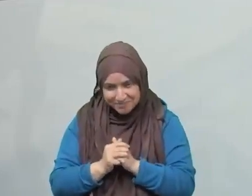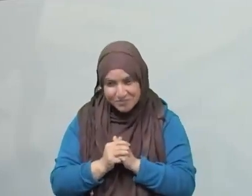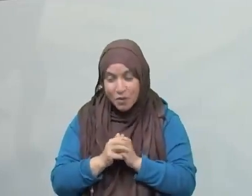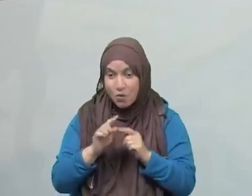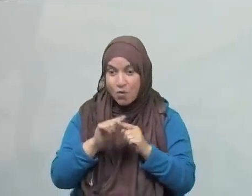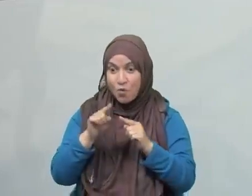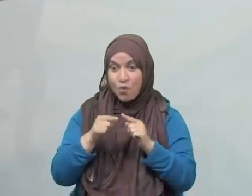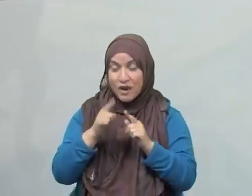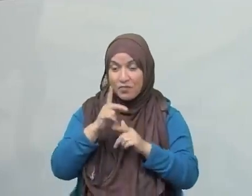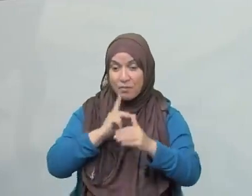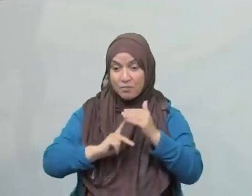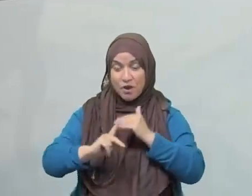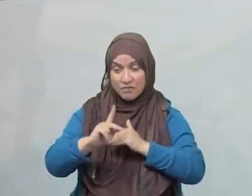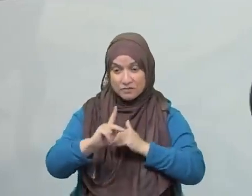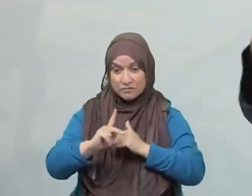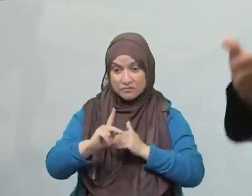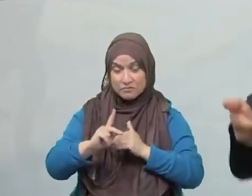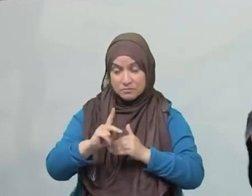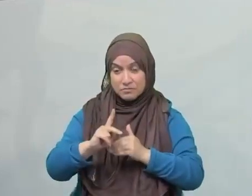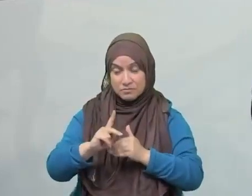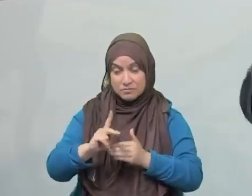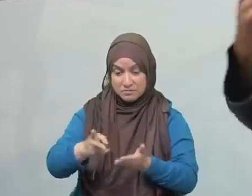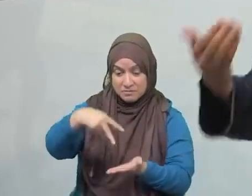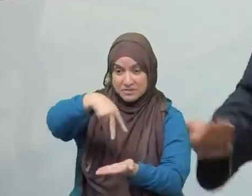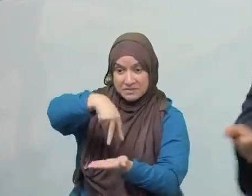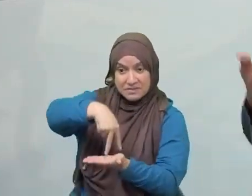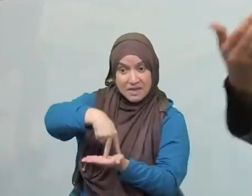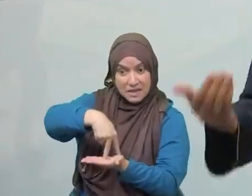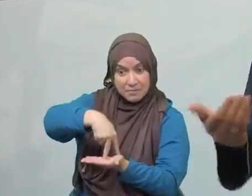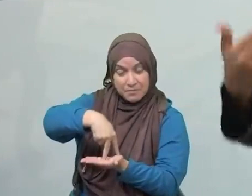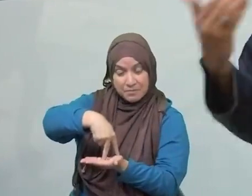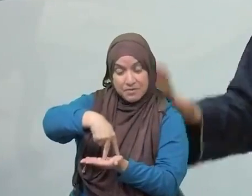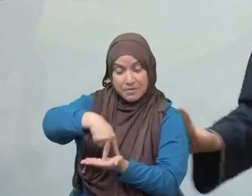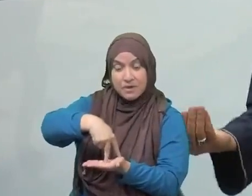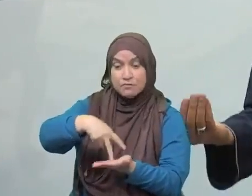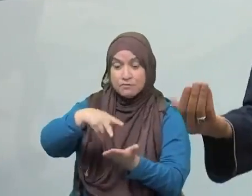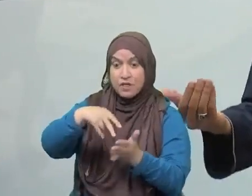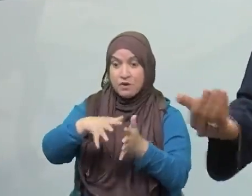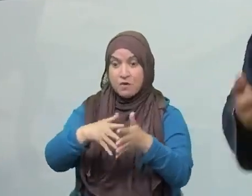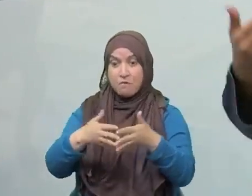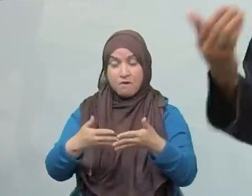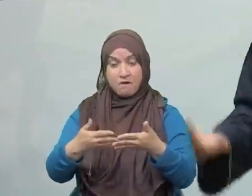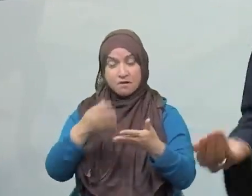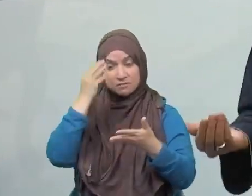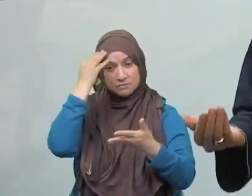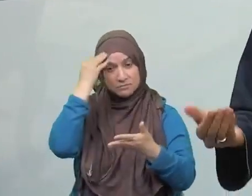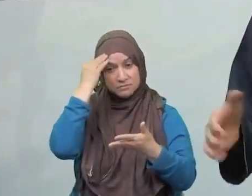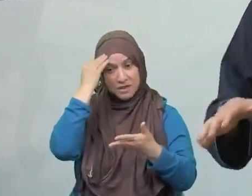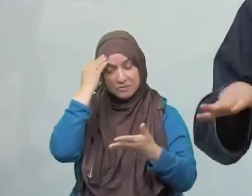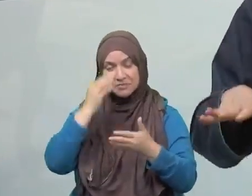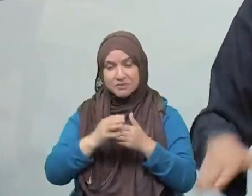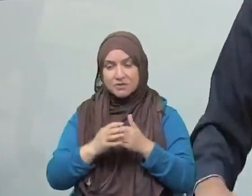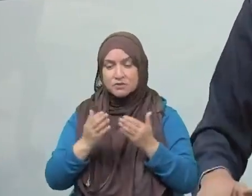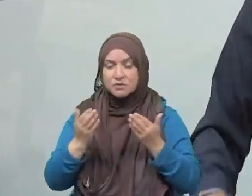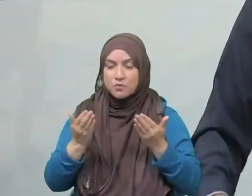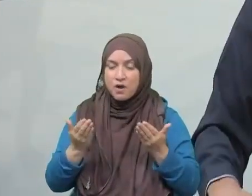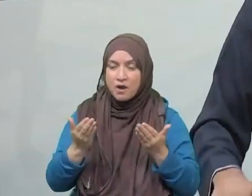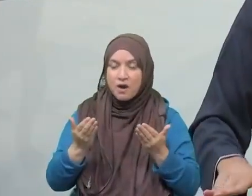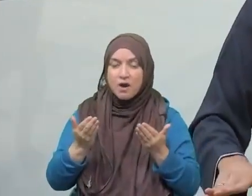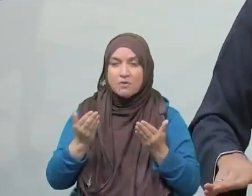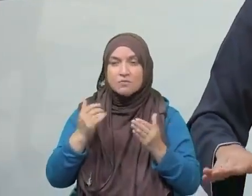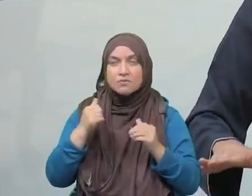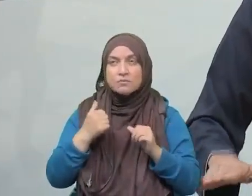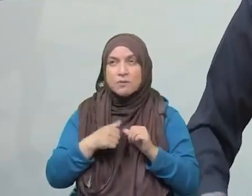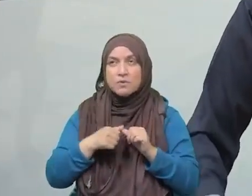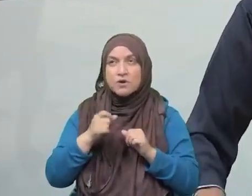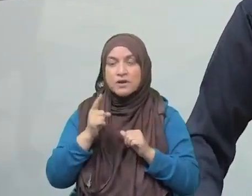he would read Qur'an, and he would bring with his Qur'an, dua to Allah subhanahu wa ta'ala in the remembrance of Allah. And when the Prophet